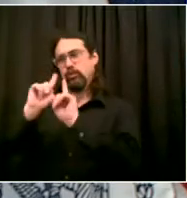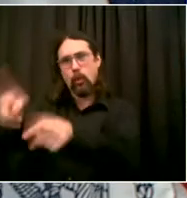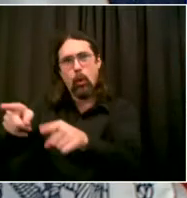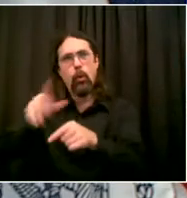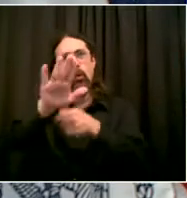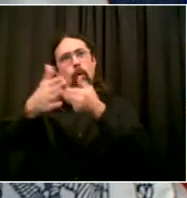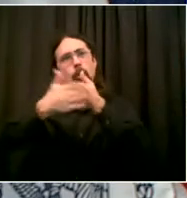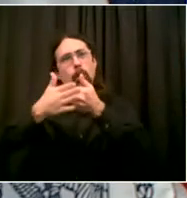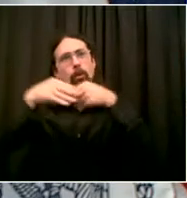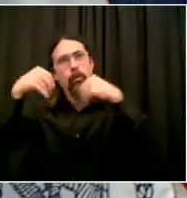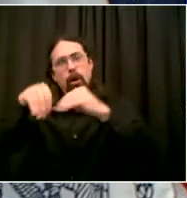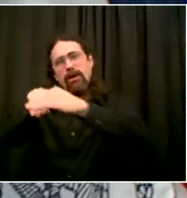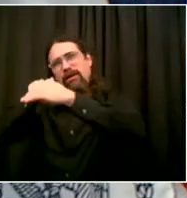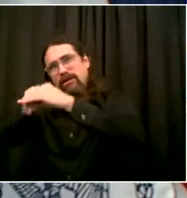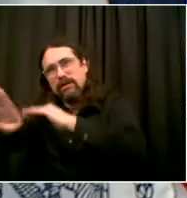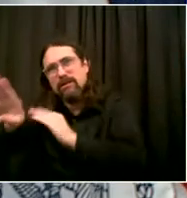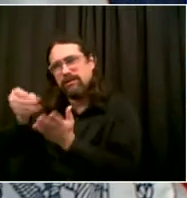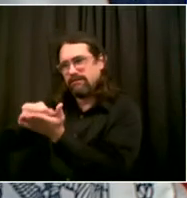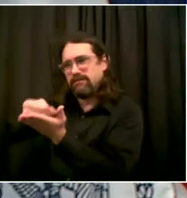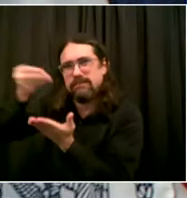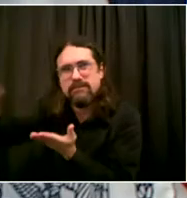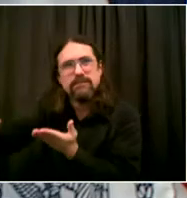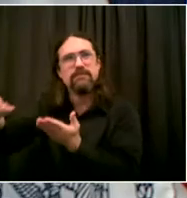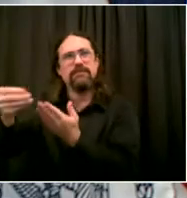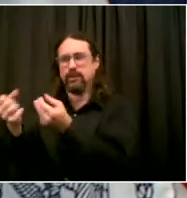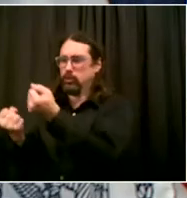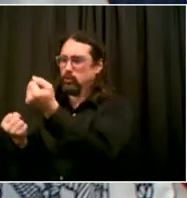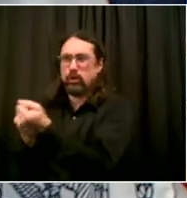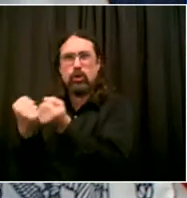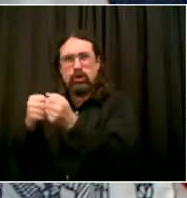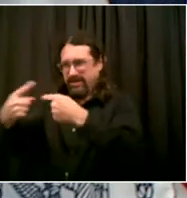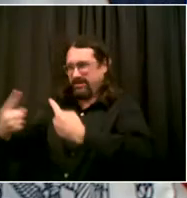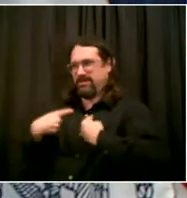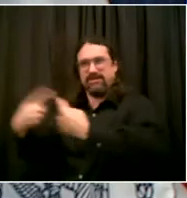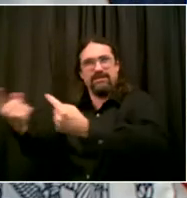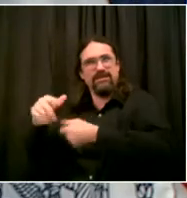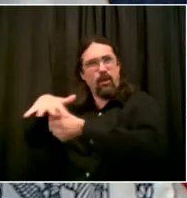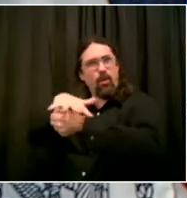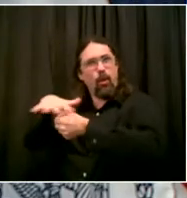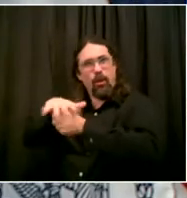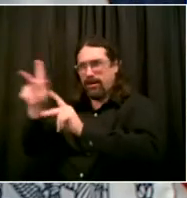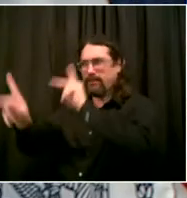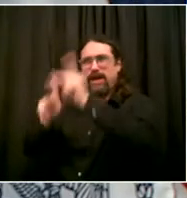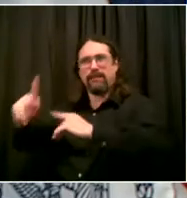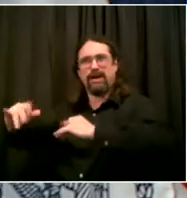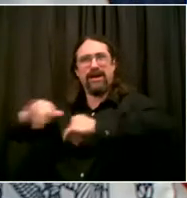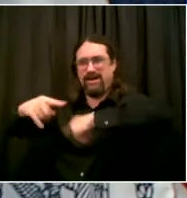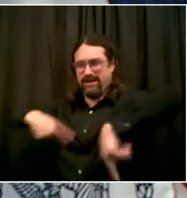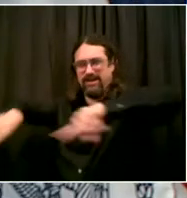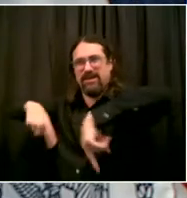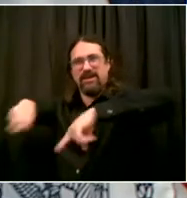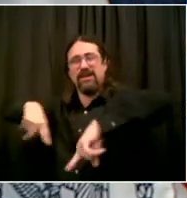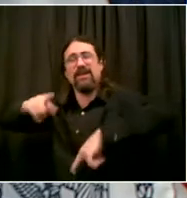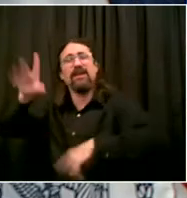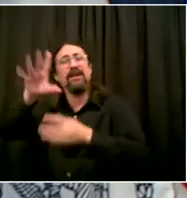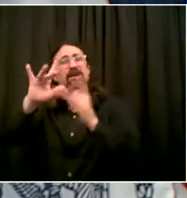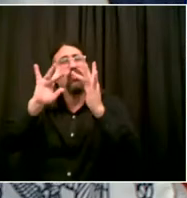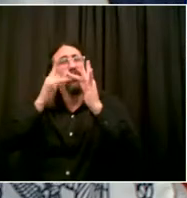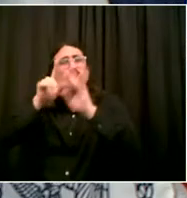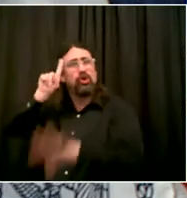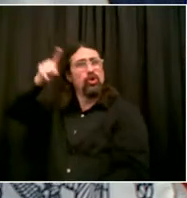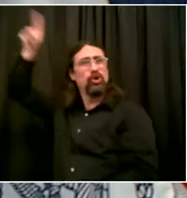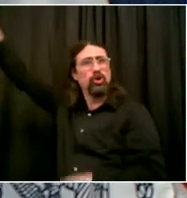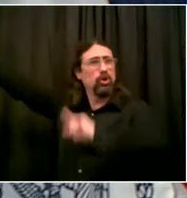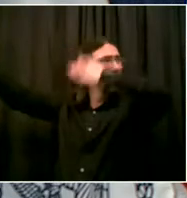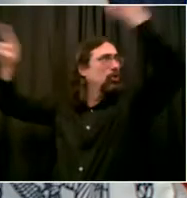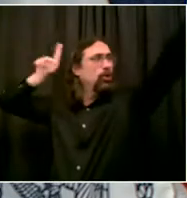holiday season. It's something they really need to be good and strong for them. But we all can make a difference by buying local. So please do that.